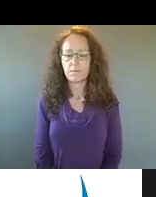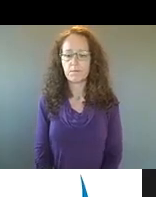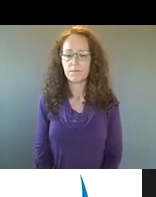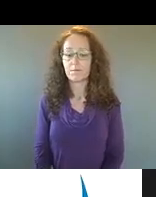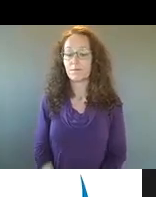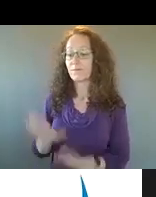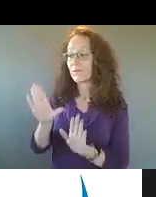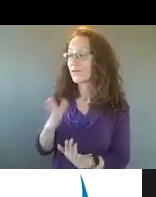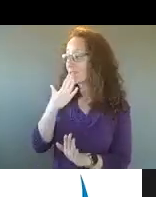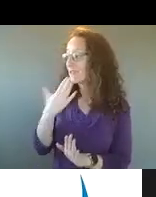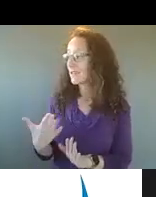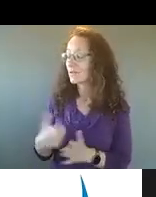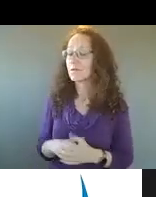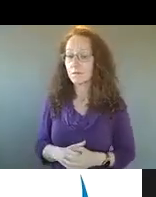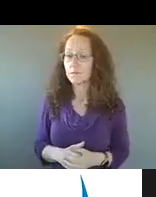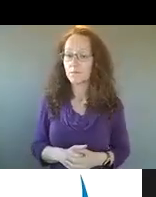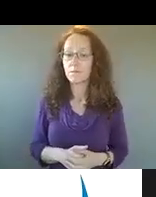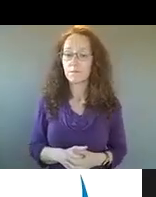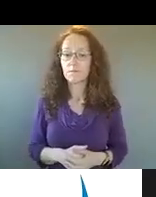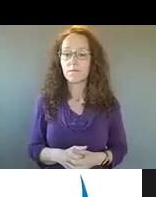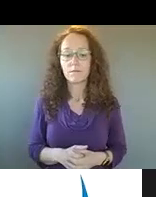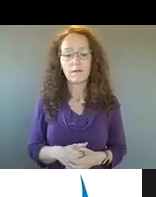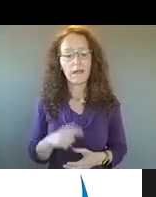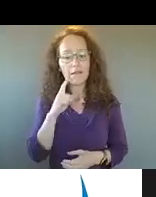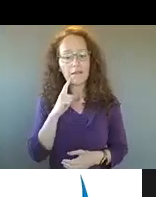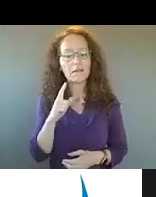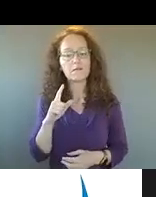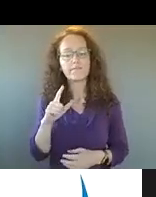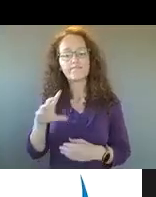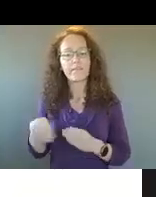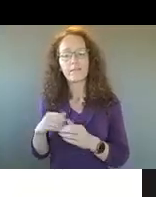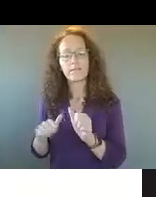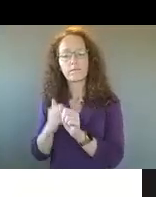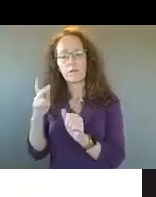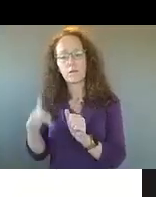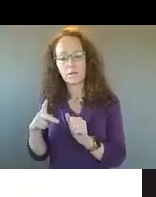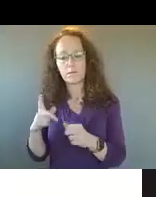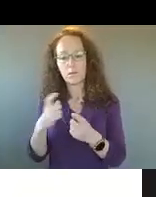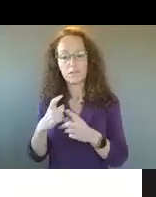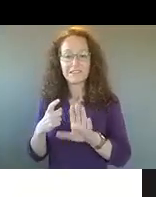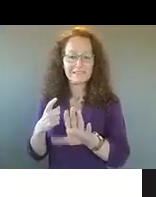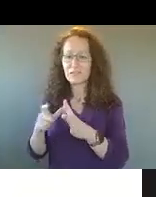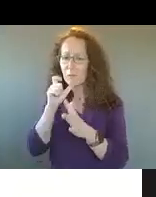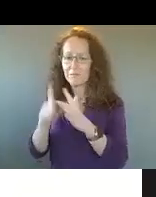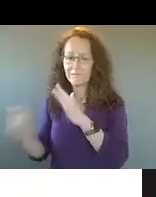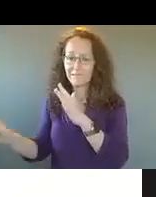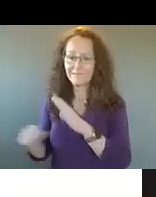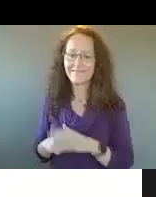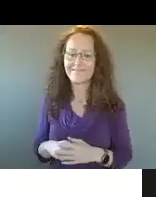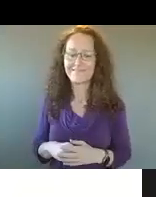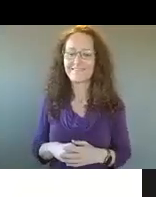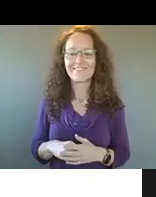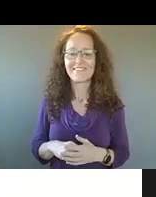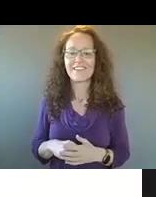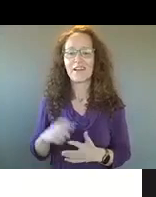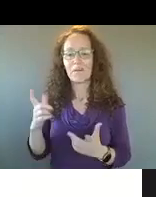Great. Thank you. Um, and I think, uh, there might be a couple follow-ups. So before you run away too quickly, um, we'll invite you